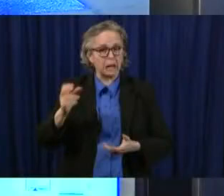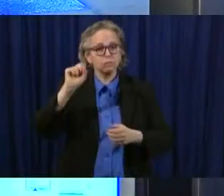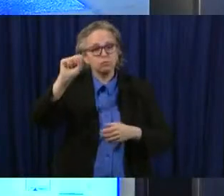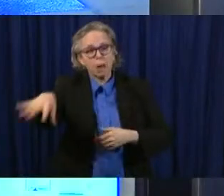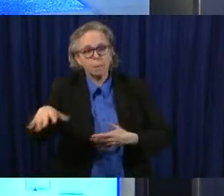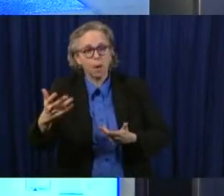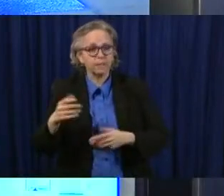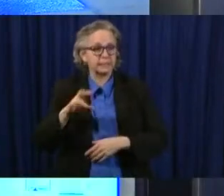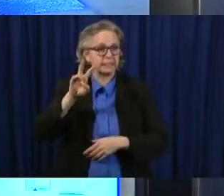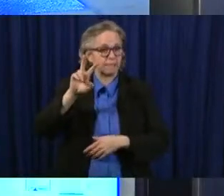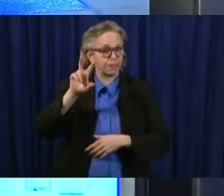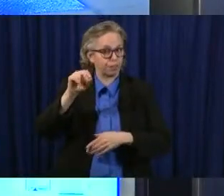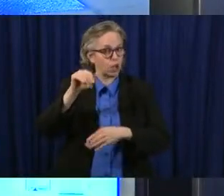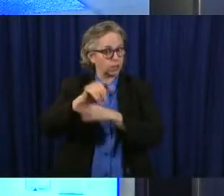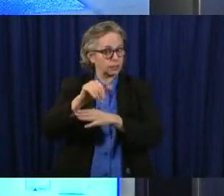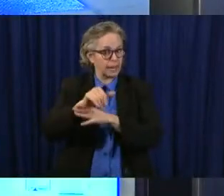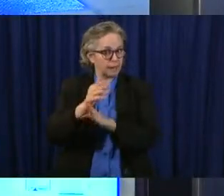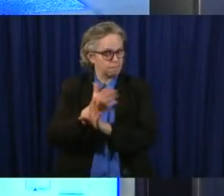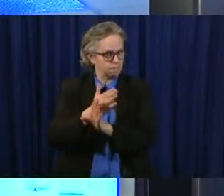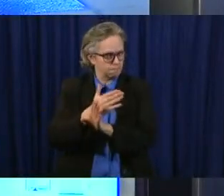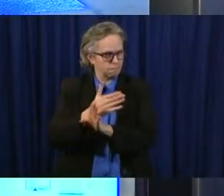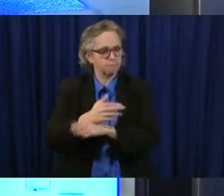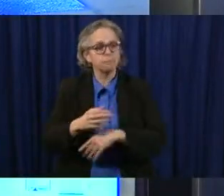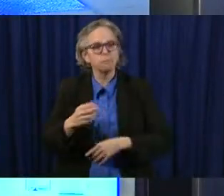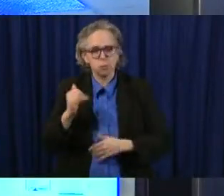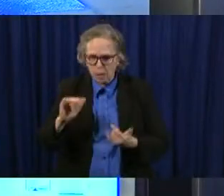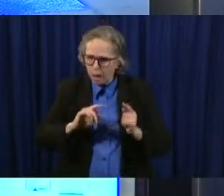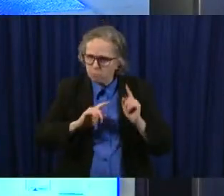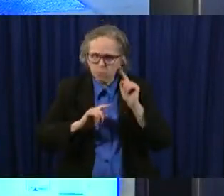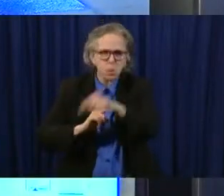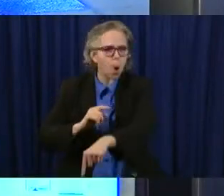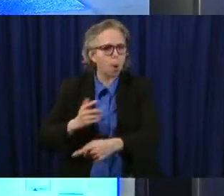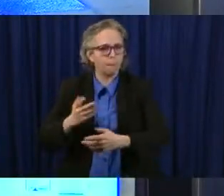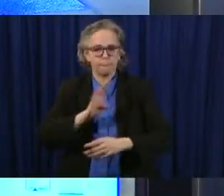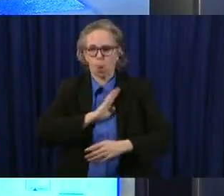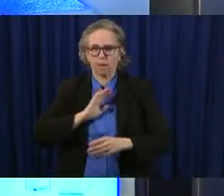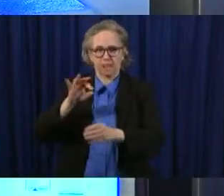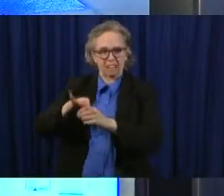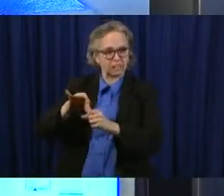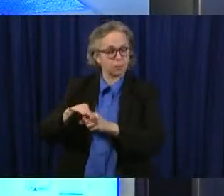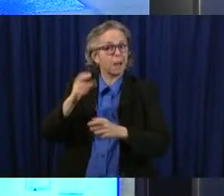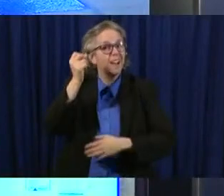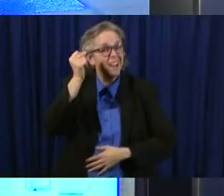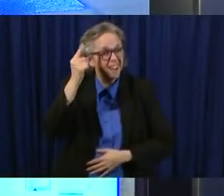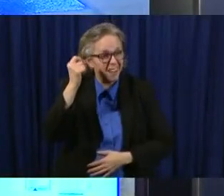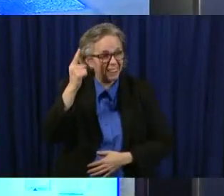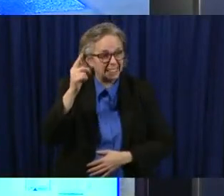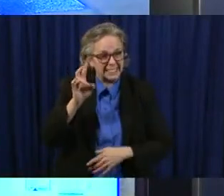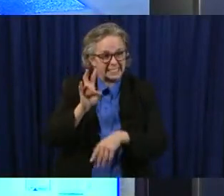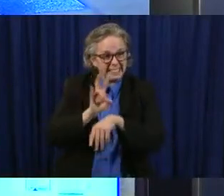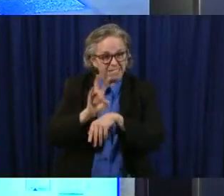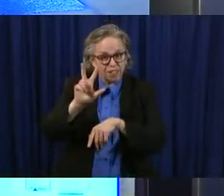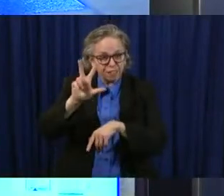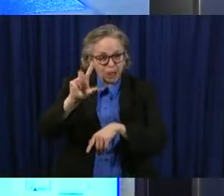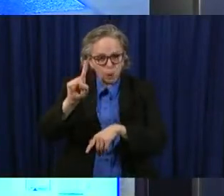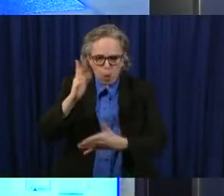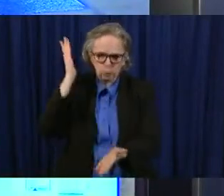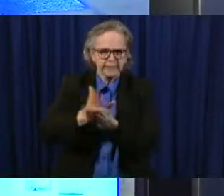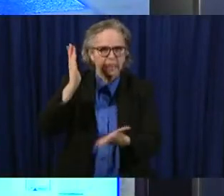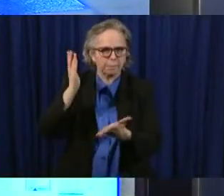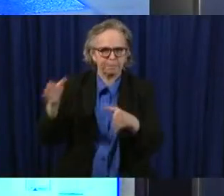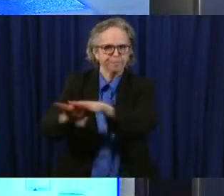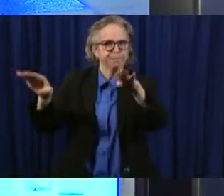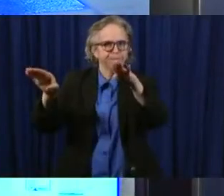ballot submitted you got to get it to your county board of elections but at 7 31 the window closes those boxes are going to be emptied and the